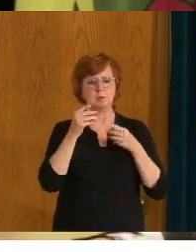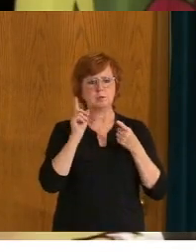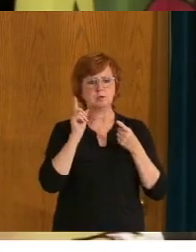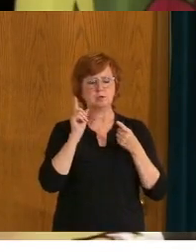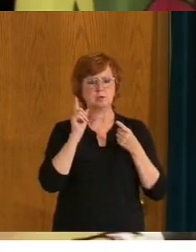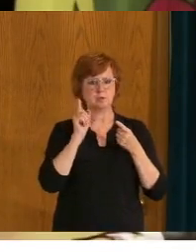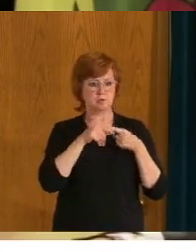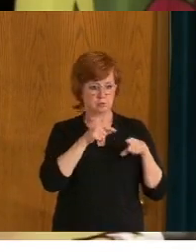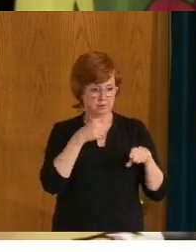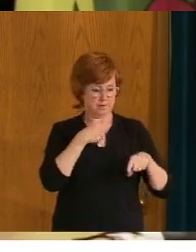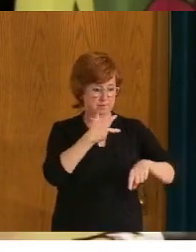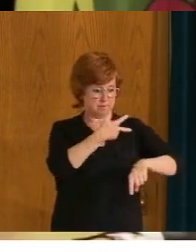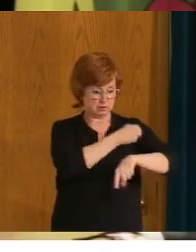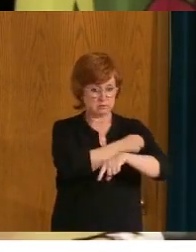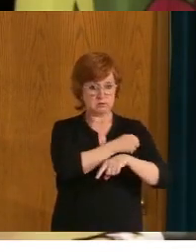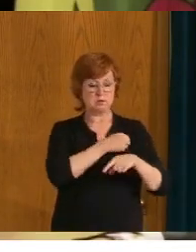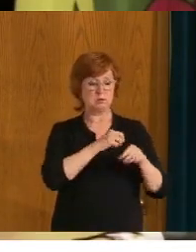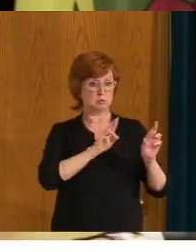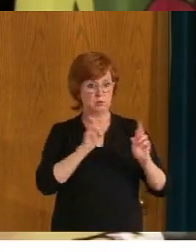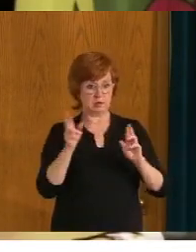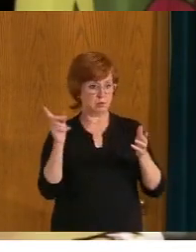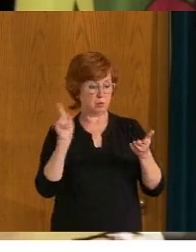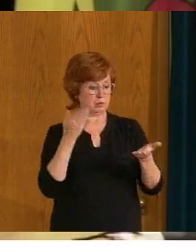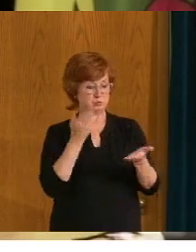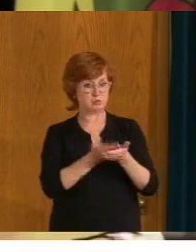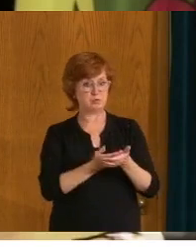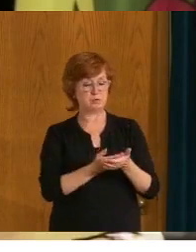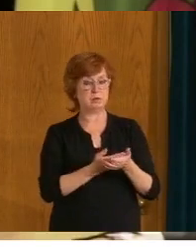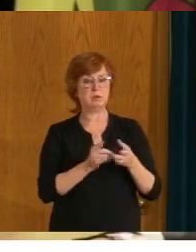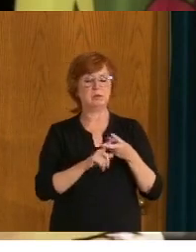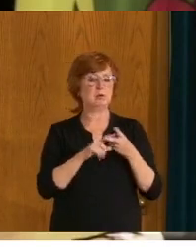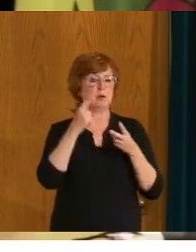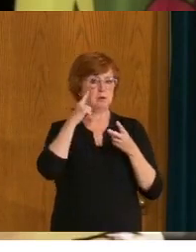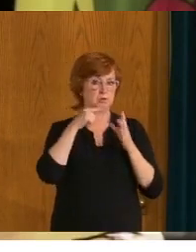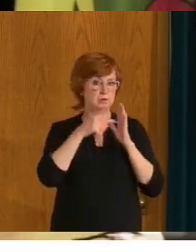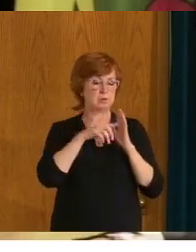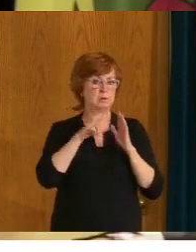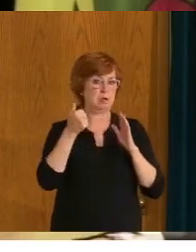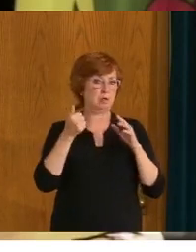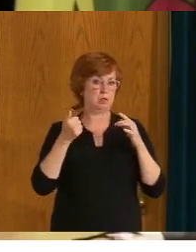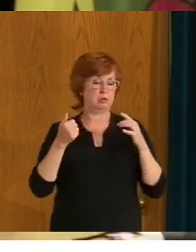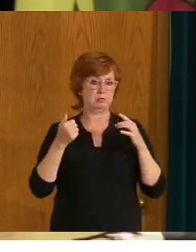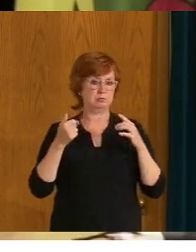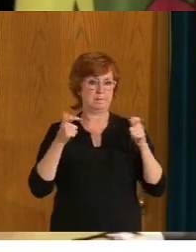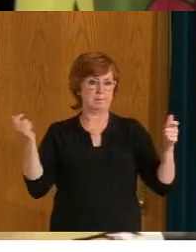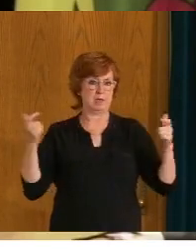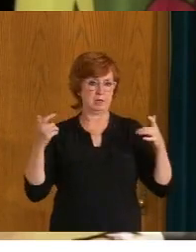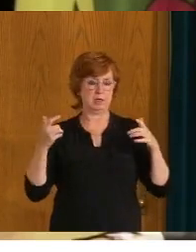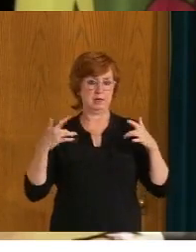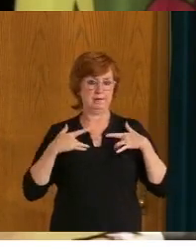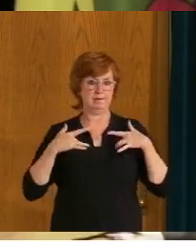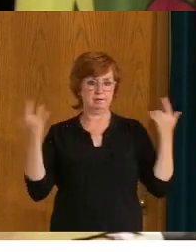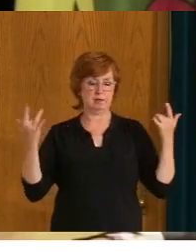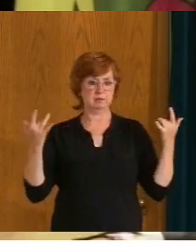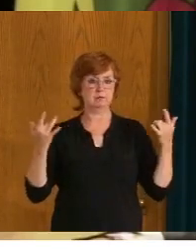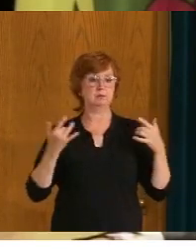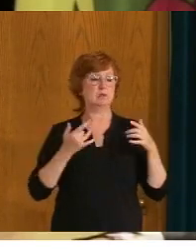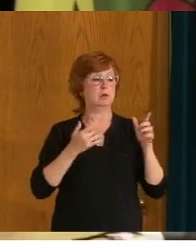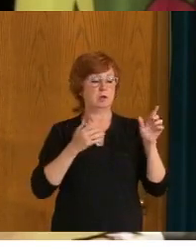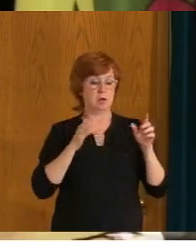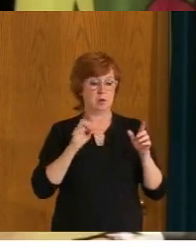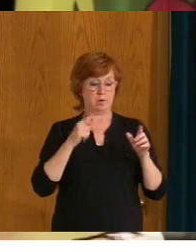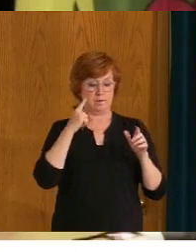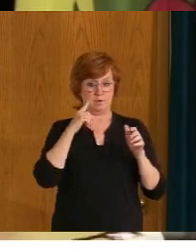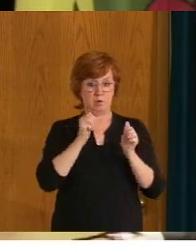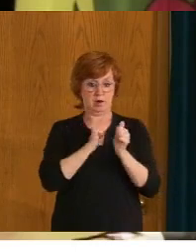you're vaccinated. The same would hold true for large, large public events as well. When we get past July 11th, we're going